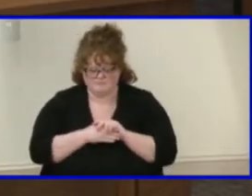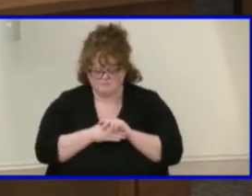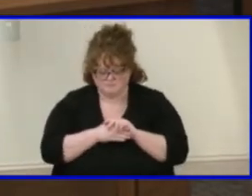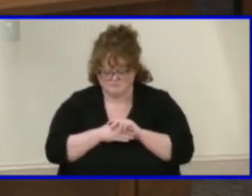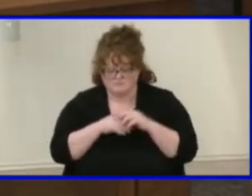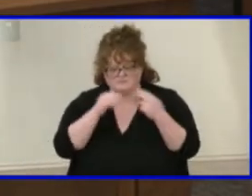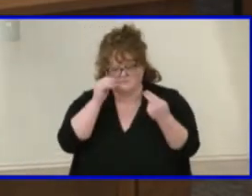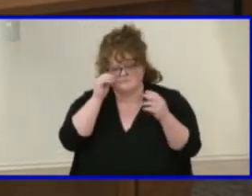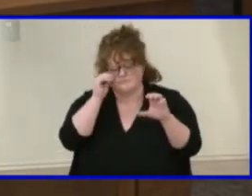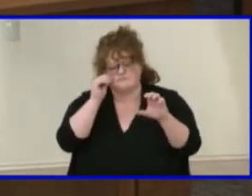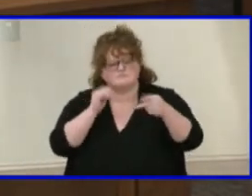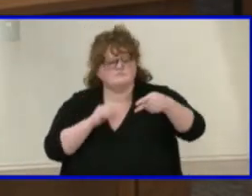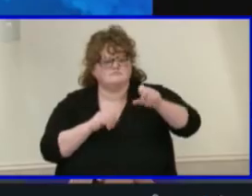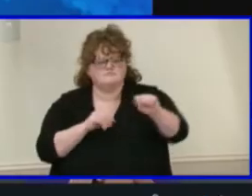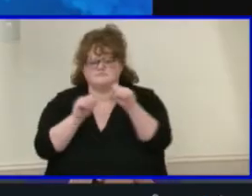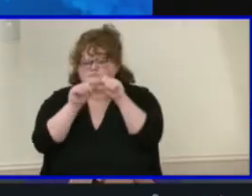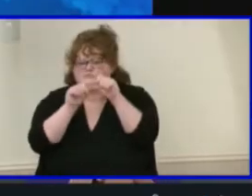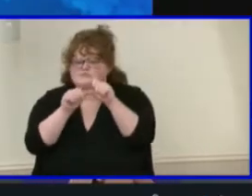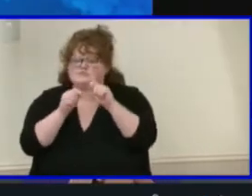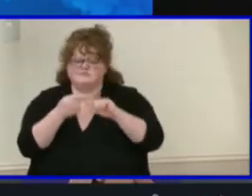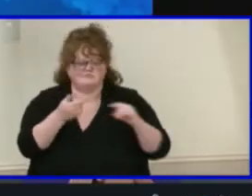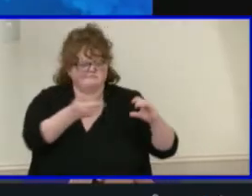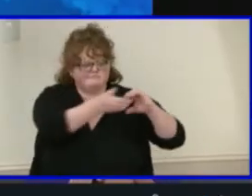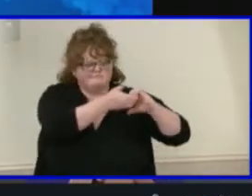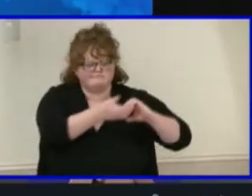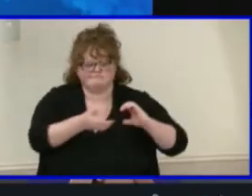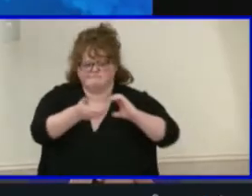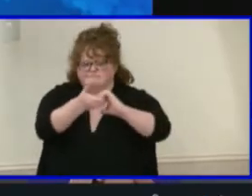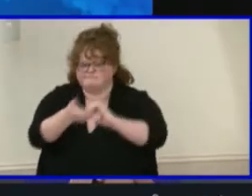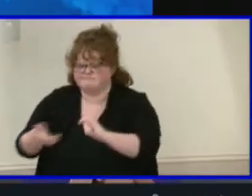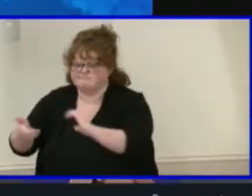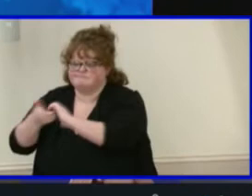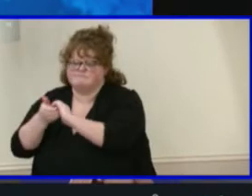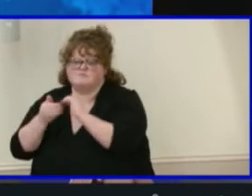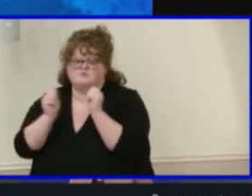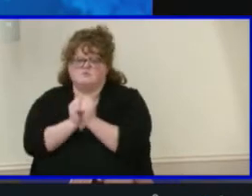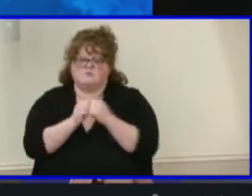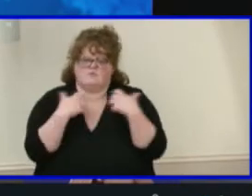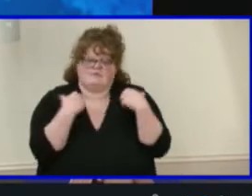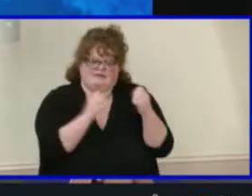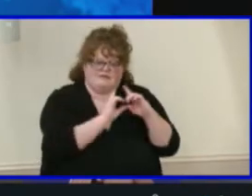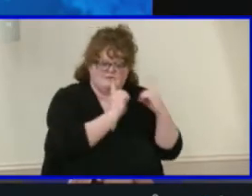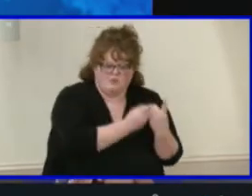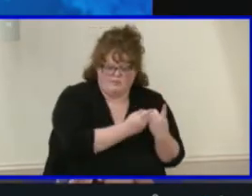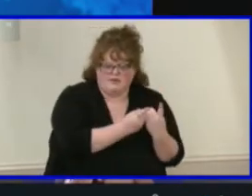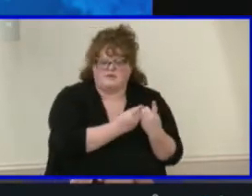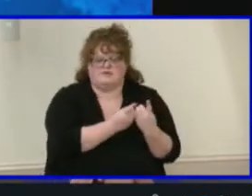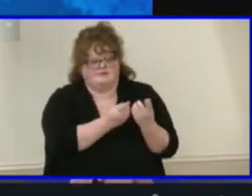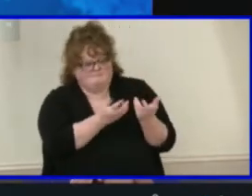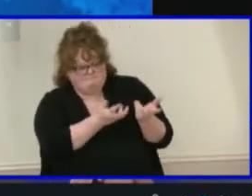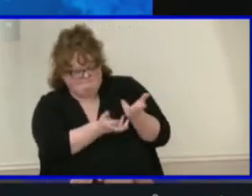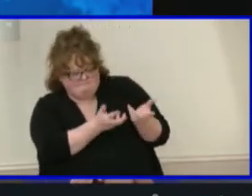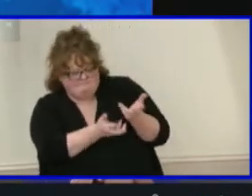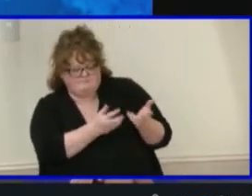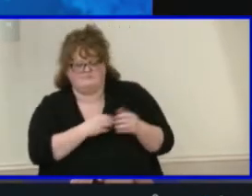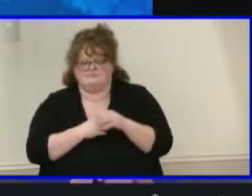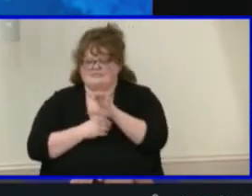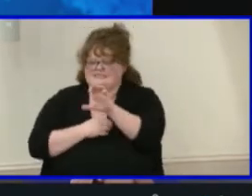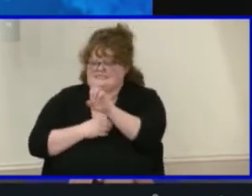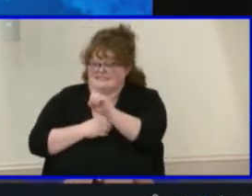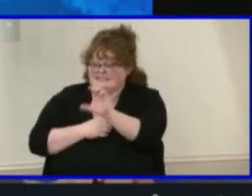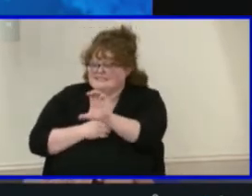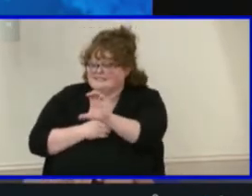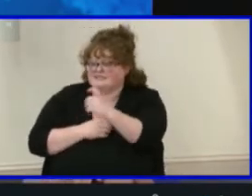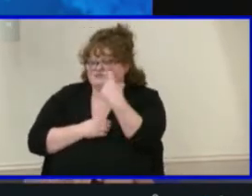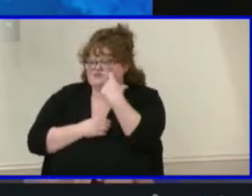HCPS continues to collaborate extensively with the Henrico Health Department. Most recently, the CDC provided